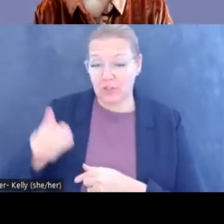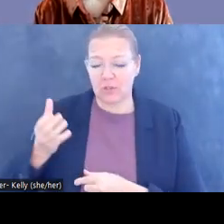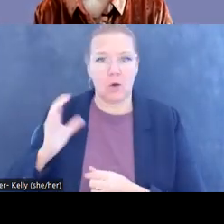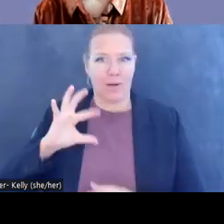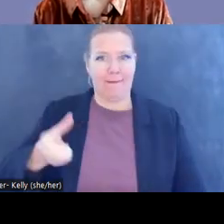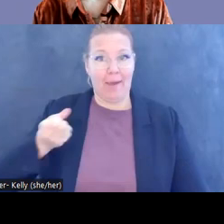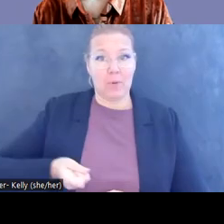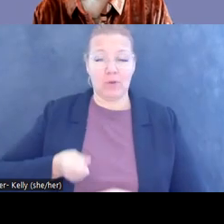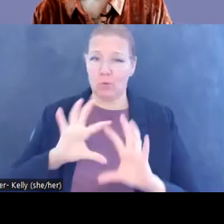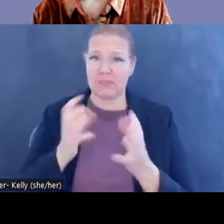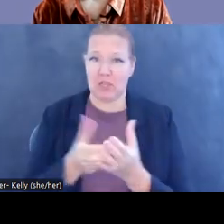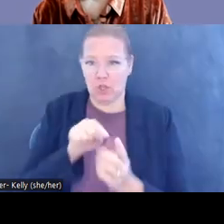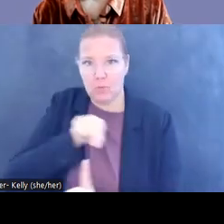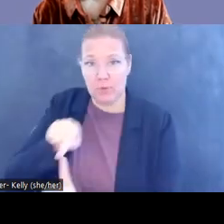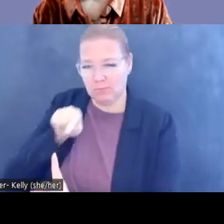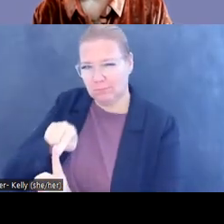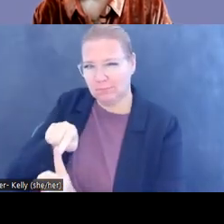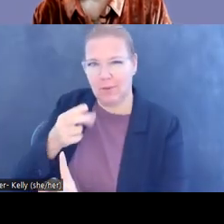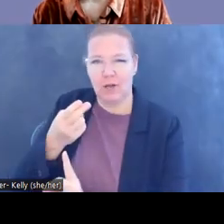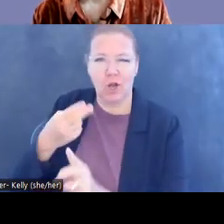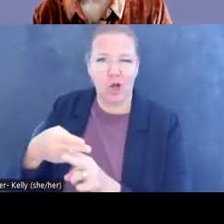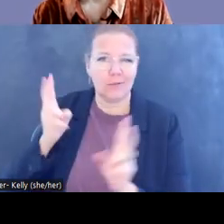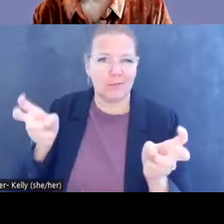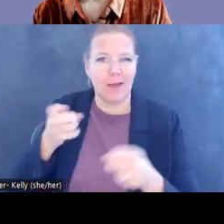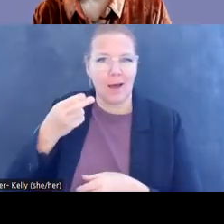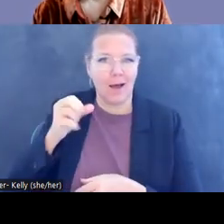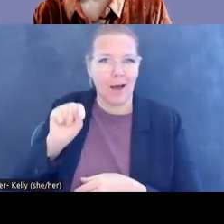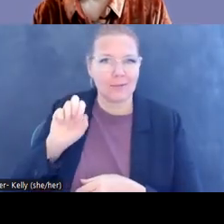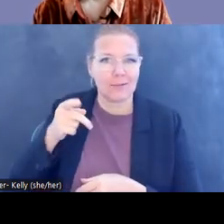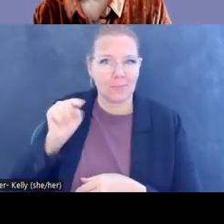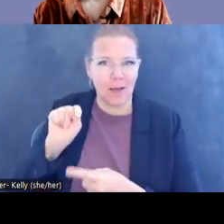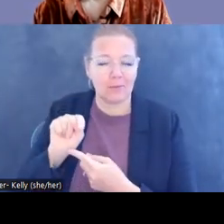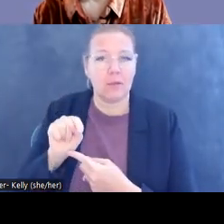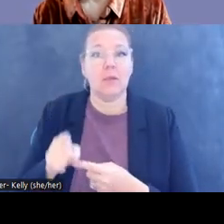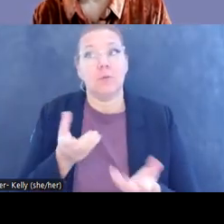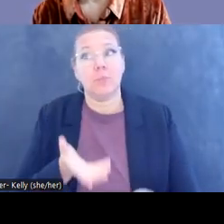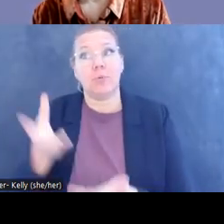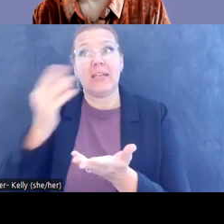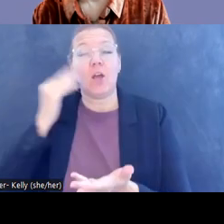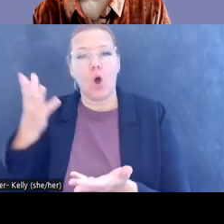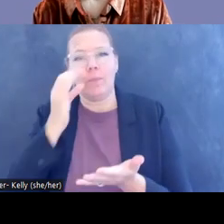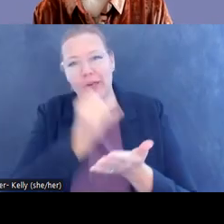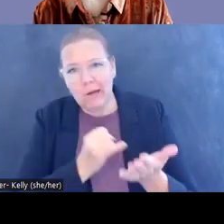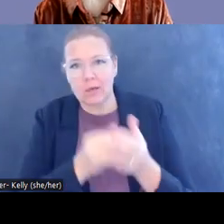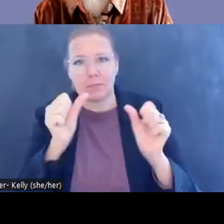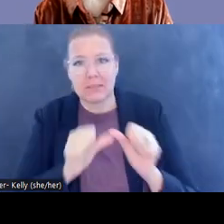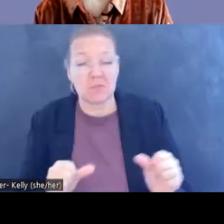And the success they have had in bringing home their plundered past was completely inconceivable then.